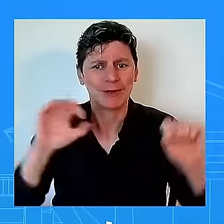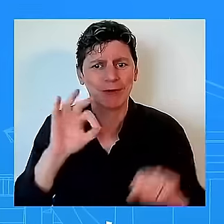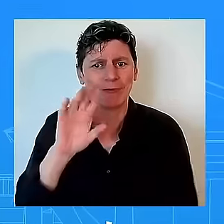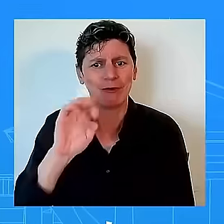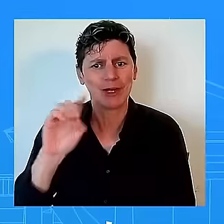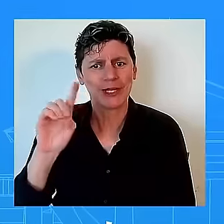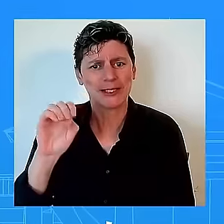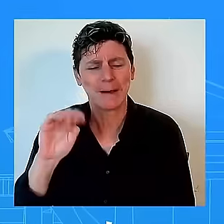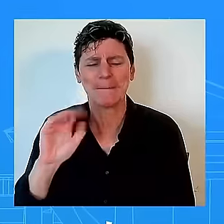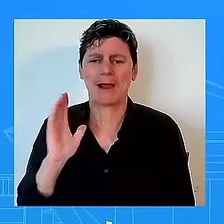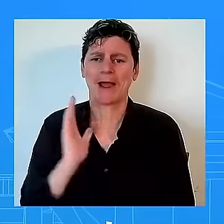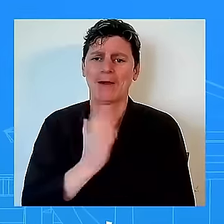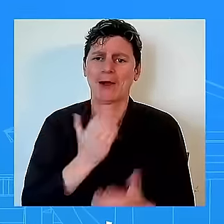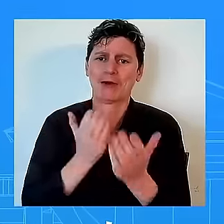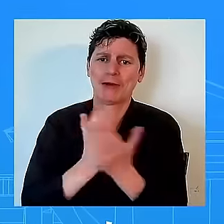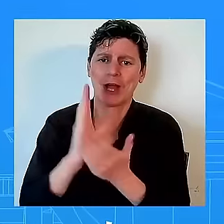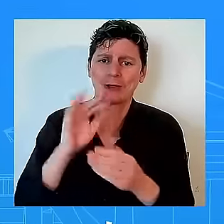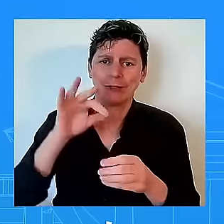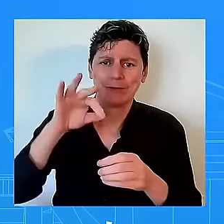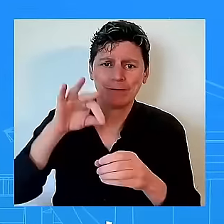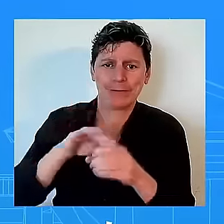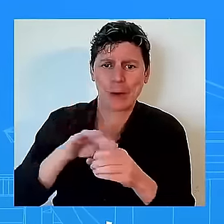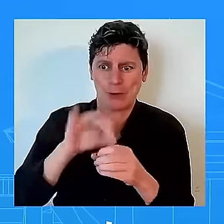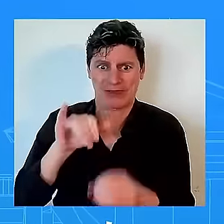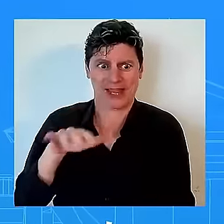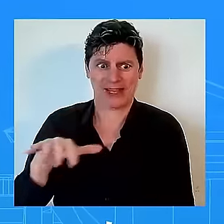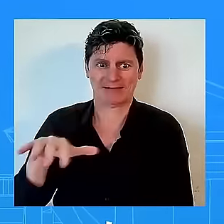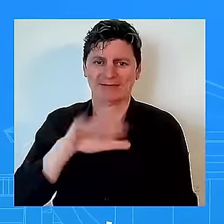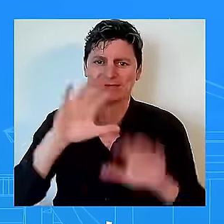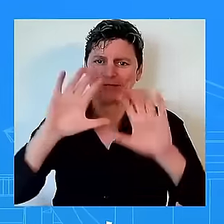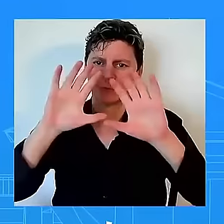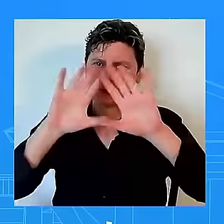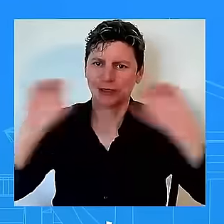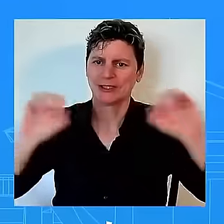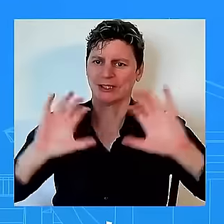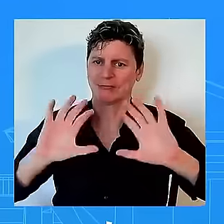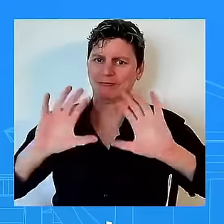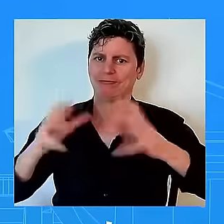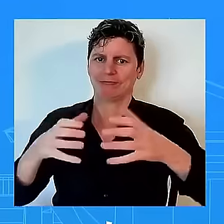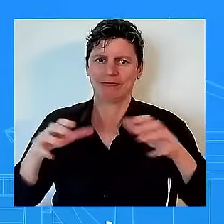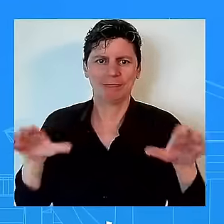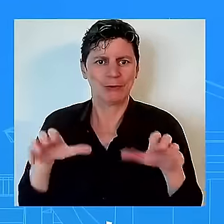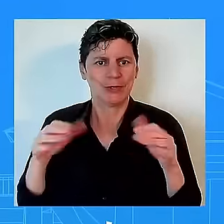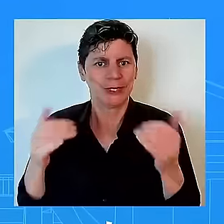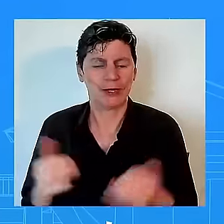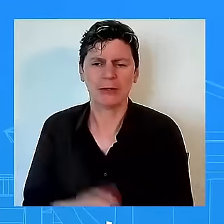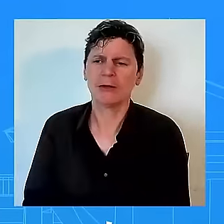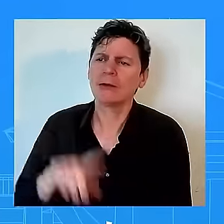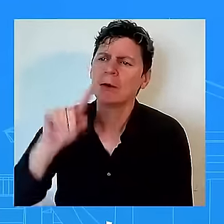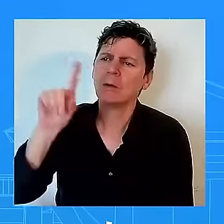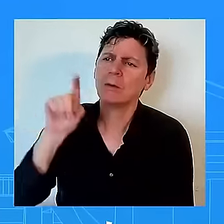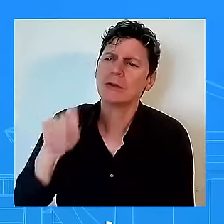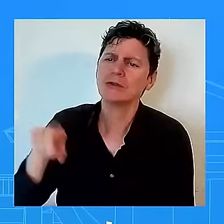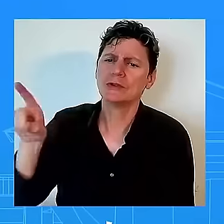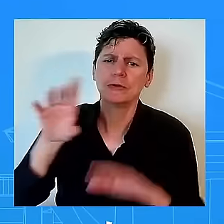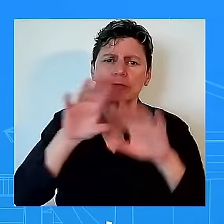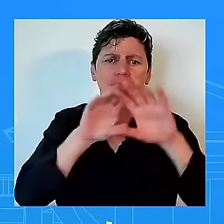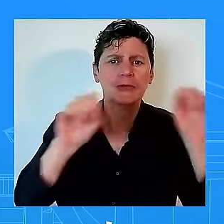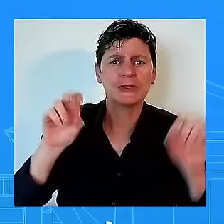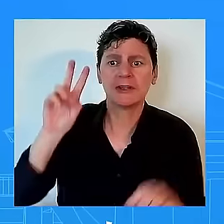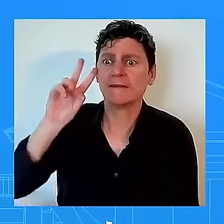um so does the president vice president support no taxes on overtime for workers uh